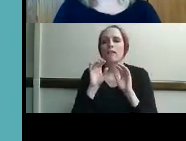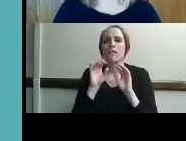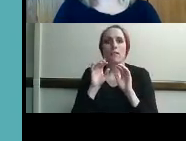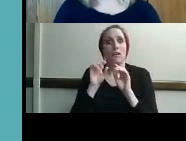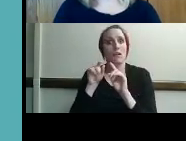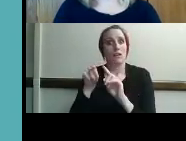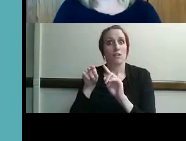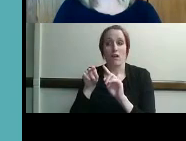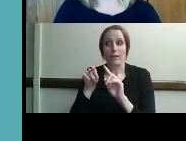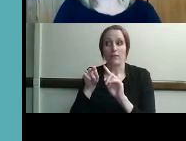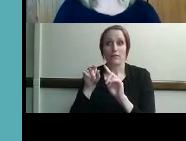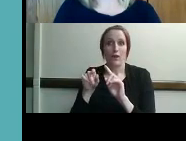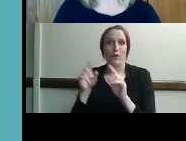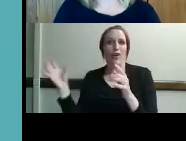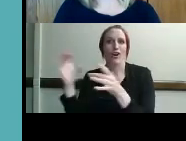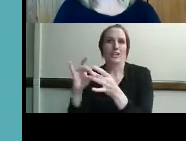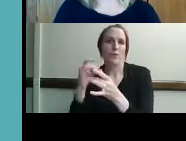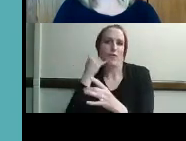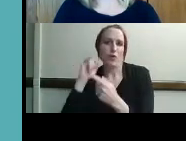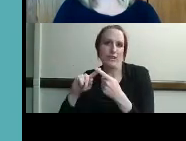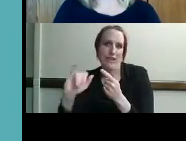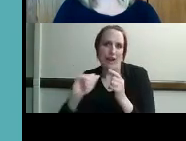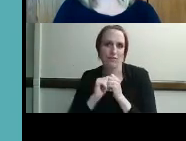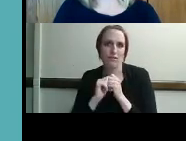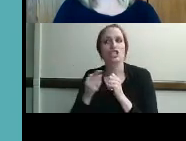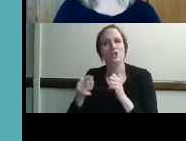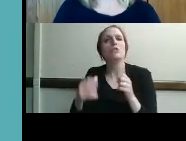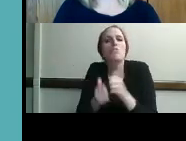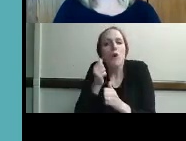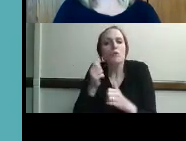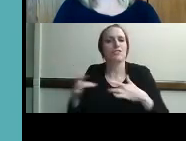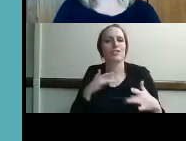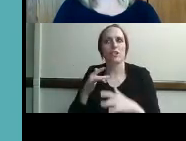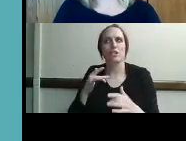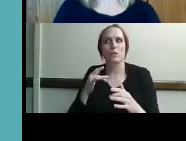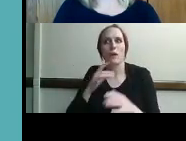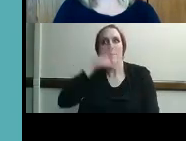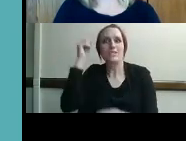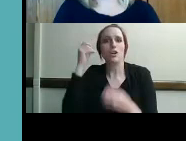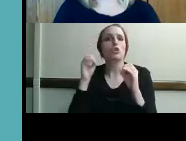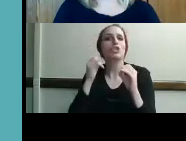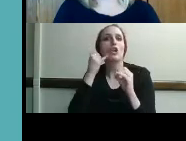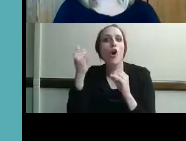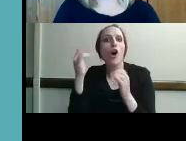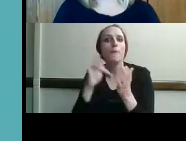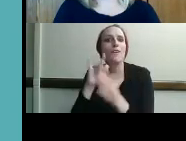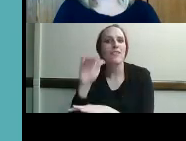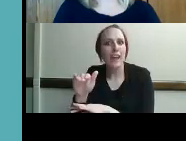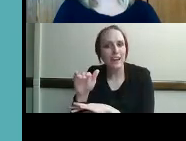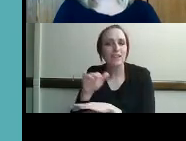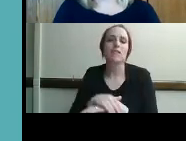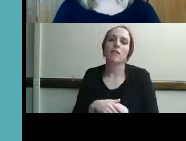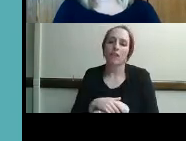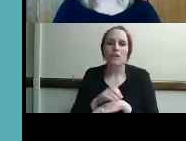an emergency call and that wouldn't work for somebody i know several consumers who take their hearing aids off as long as they're home alone